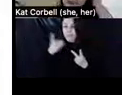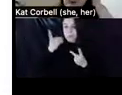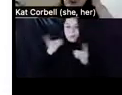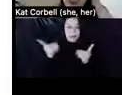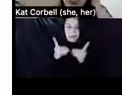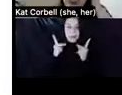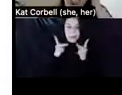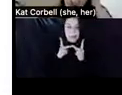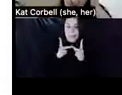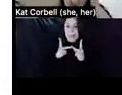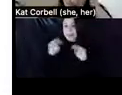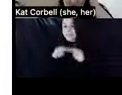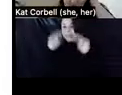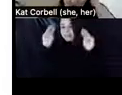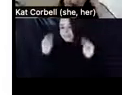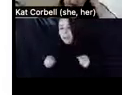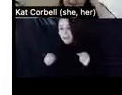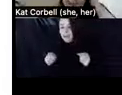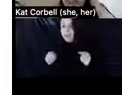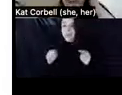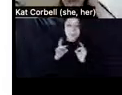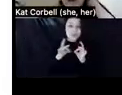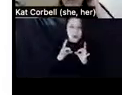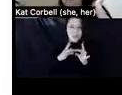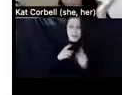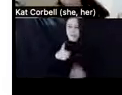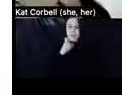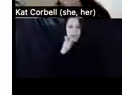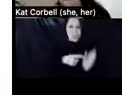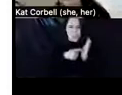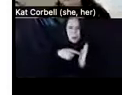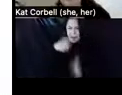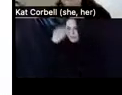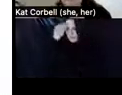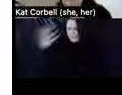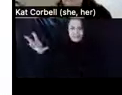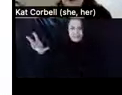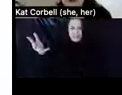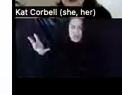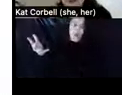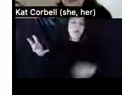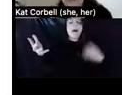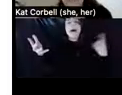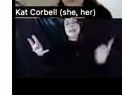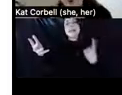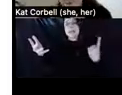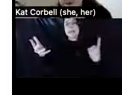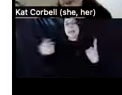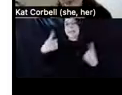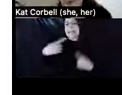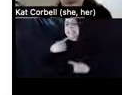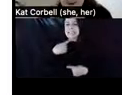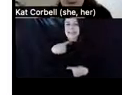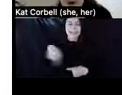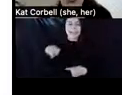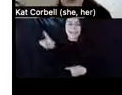You do not have to let them know. Um, sometimes they would say that they needed to be notified in order to open the room because